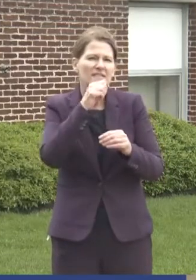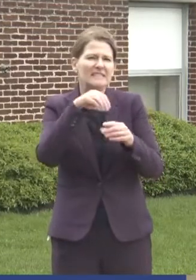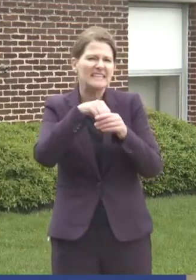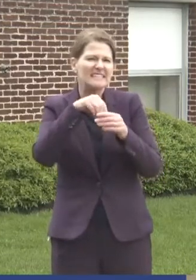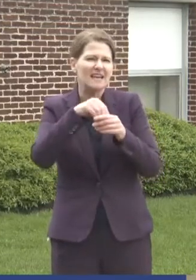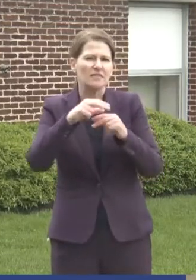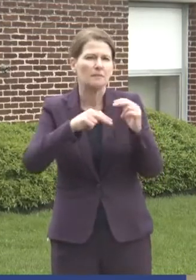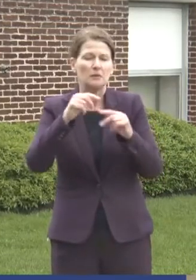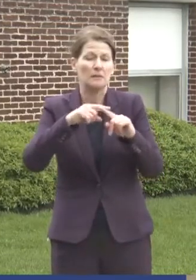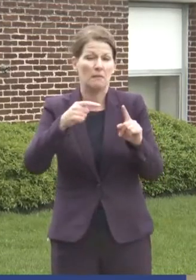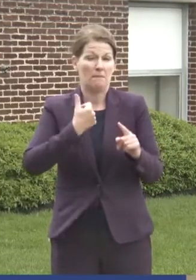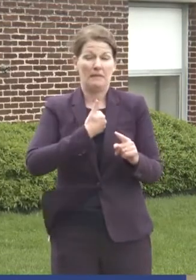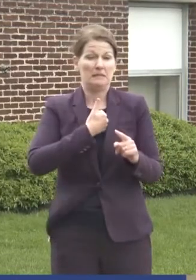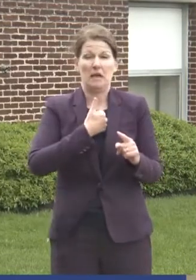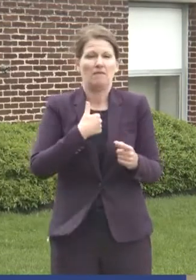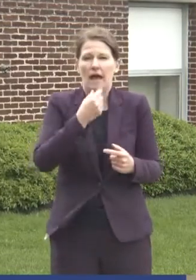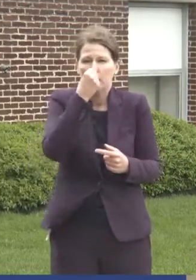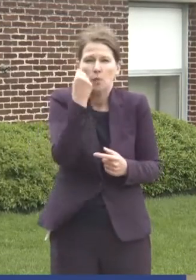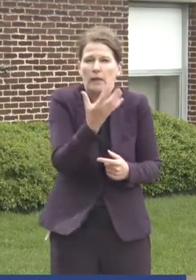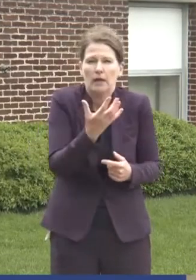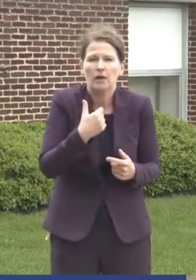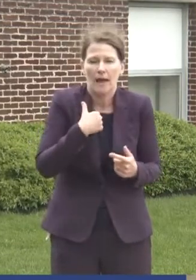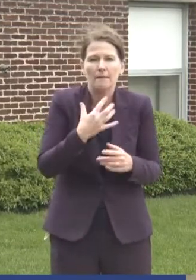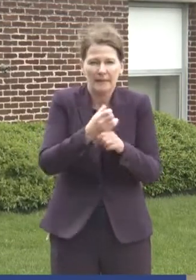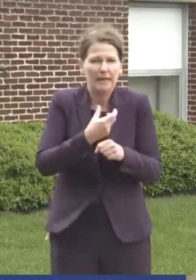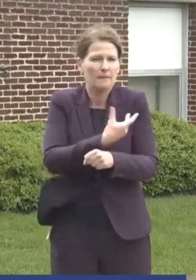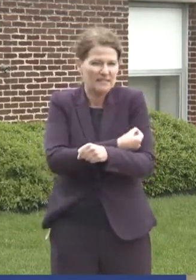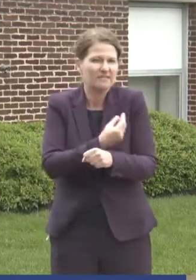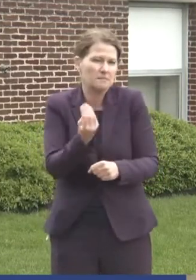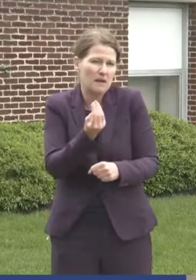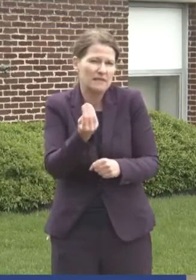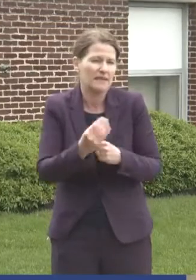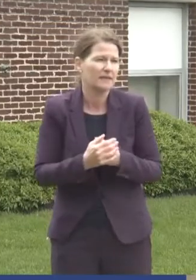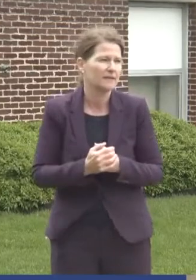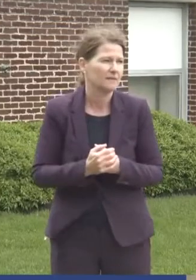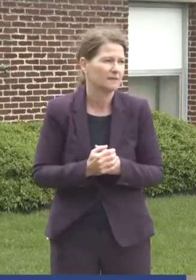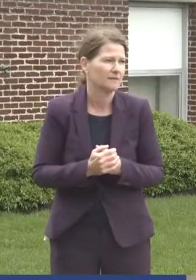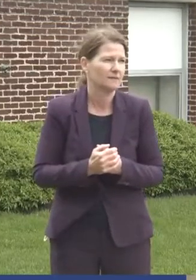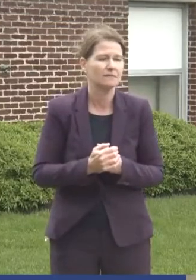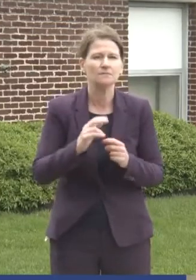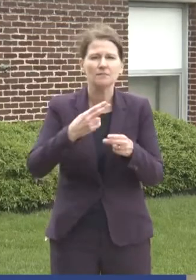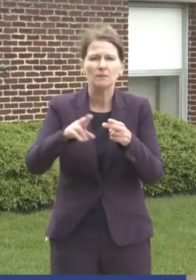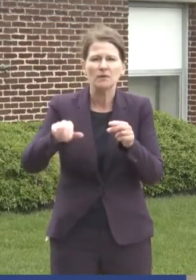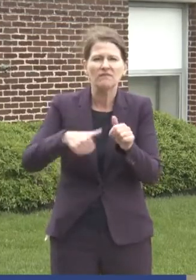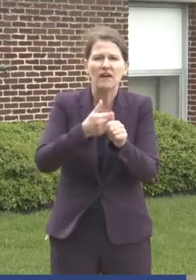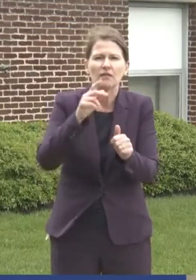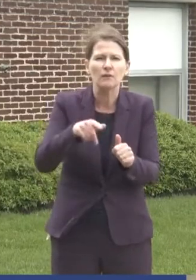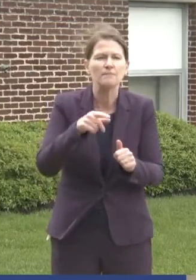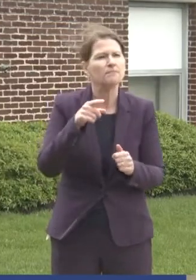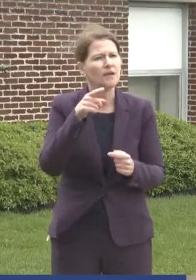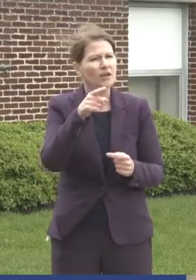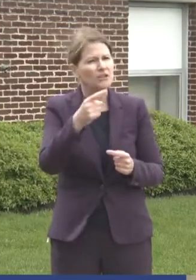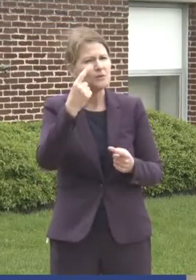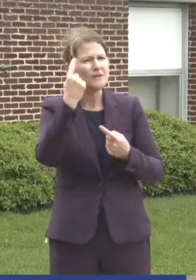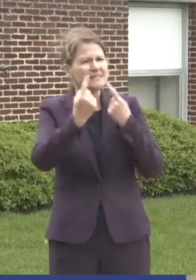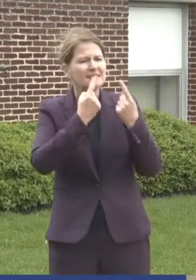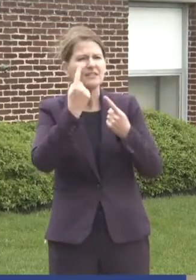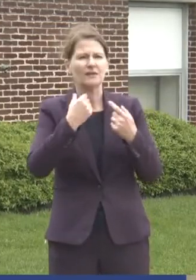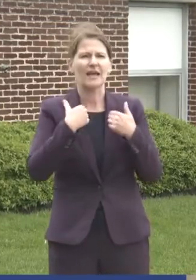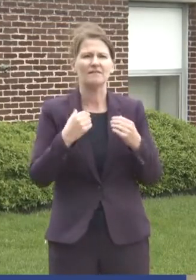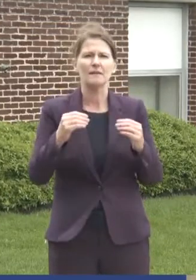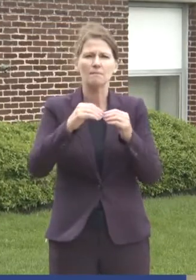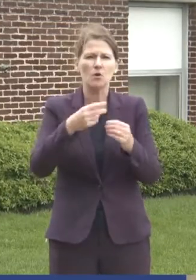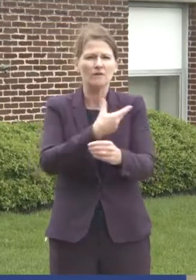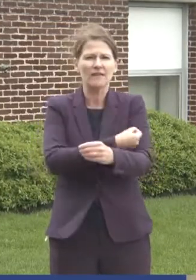building, but I don't care. So I'm doing it on Monday. Just quick follow up. Are you thinking at all about having maybe more